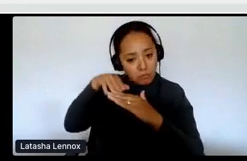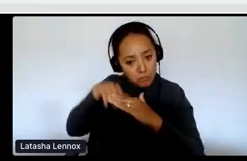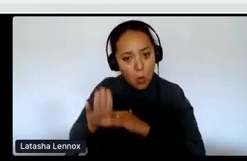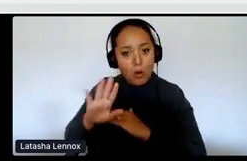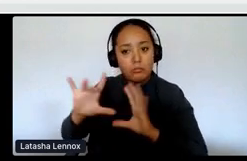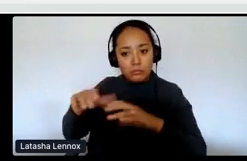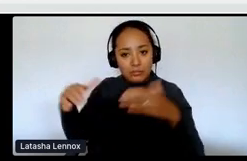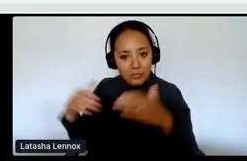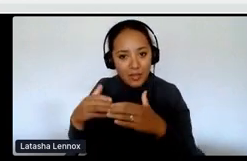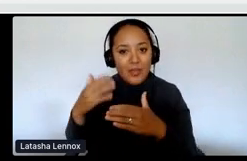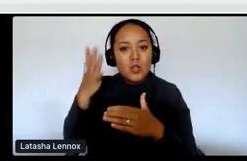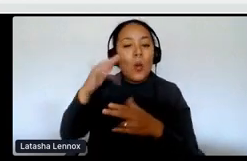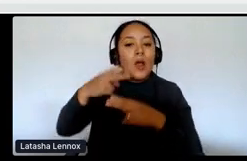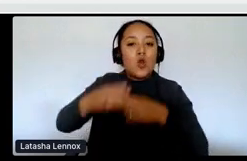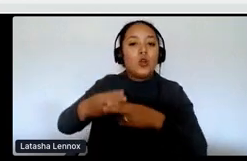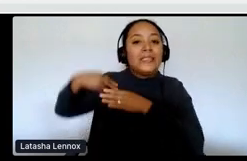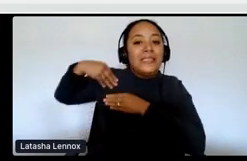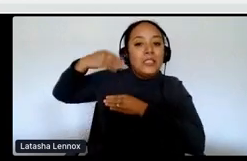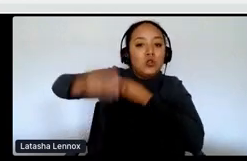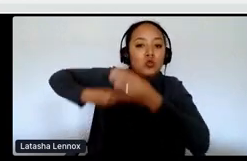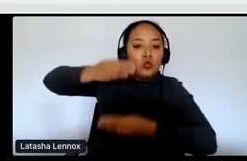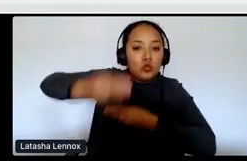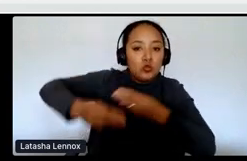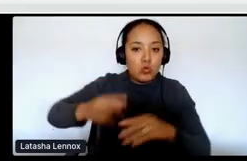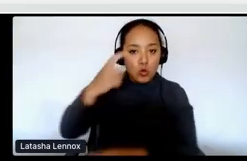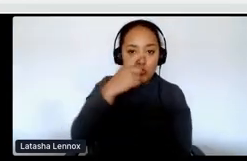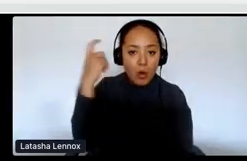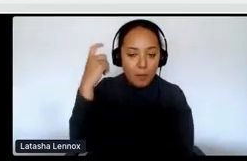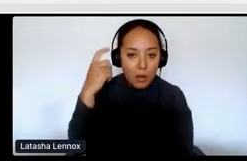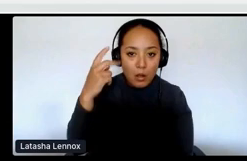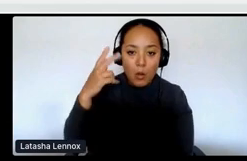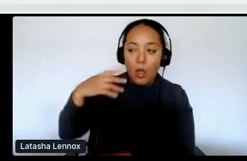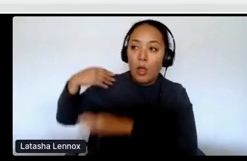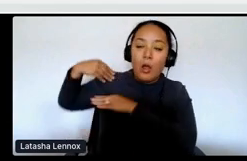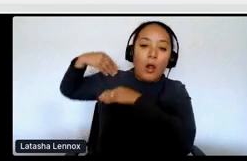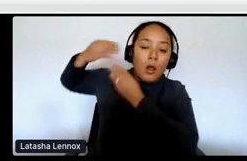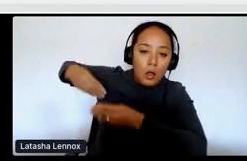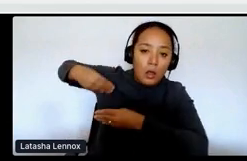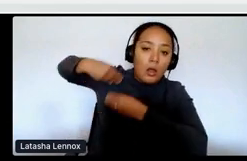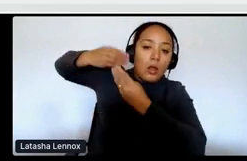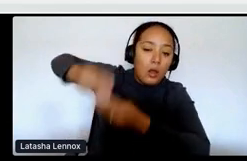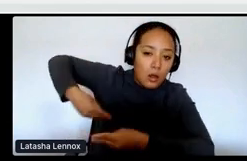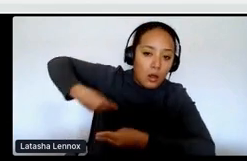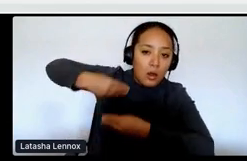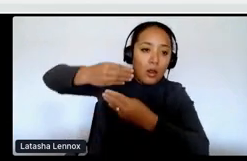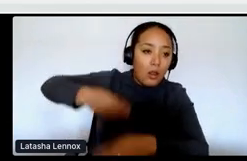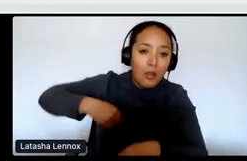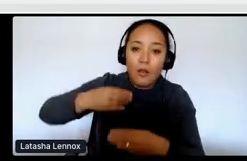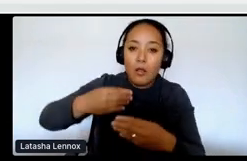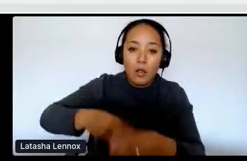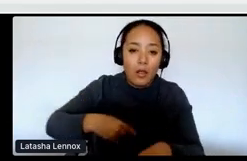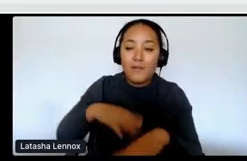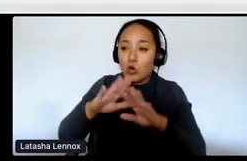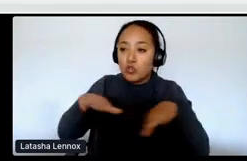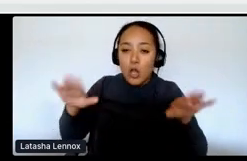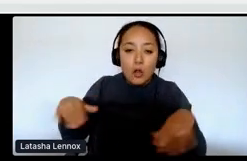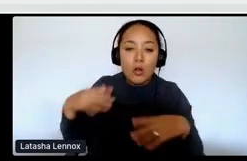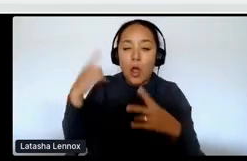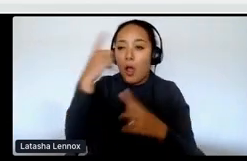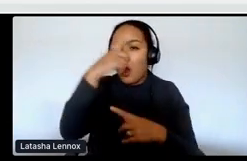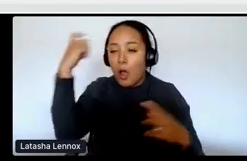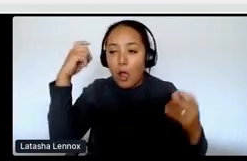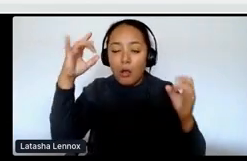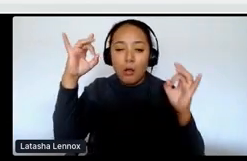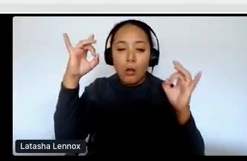it intergenerational trauma because there was a lot of trauma that was passed down from children that were completely traumatized, traumatized for the first, you know,